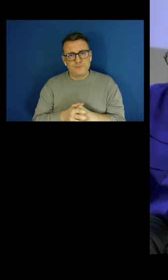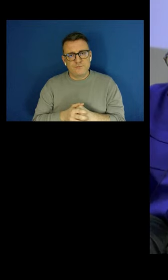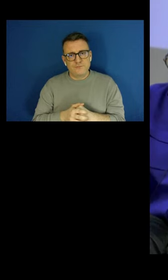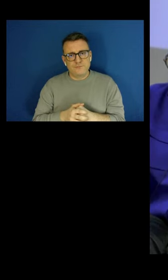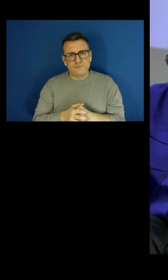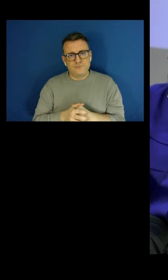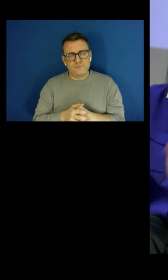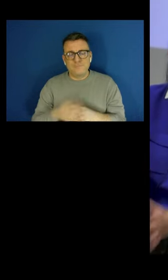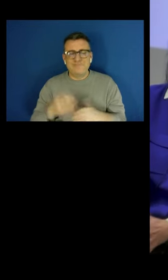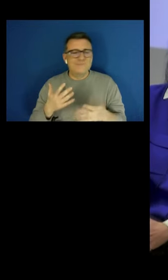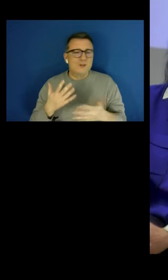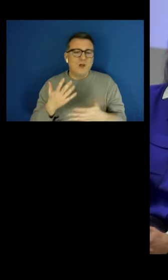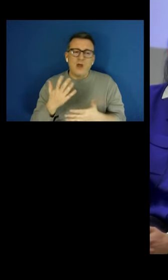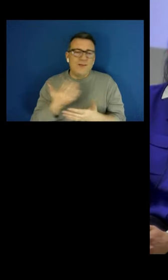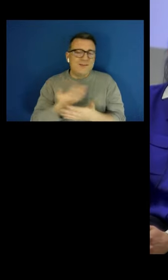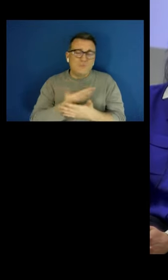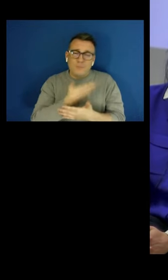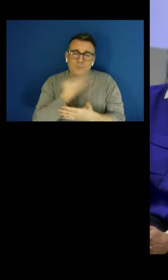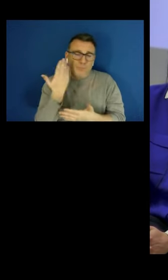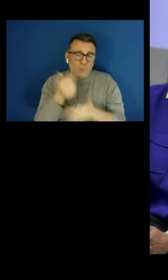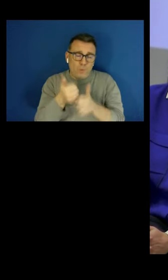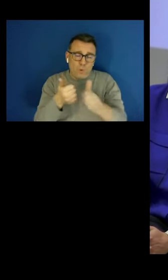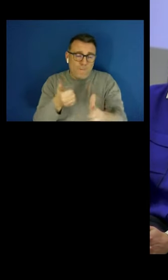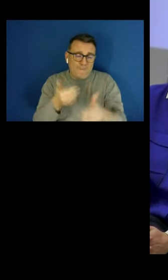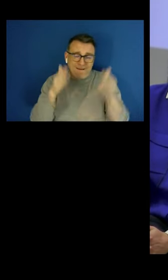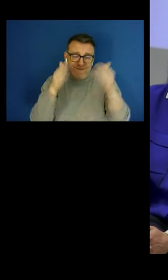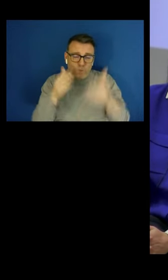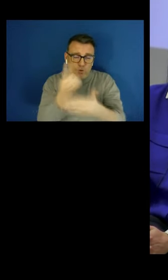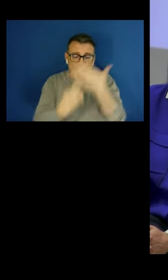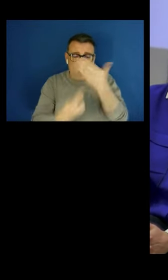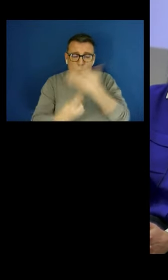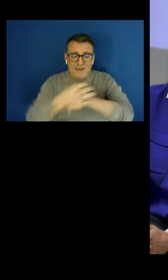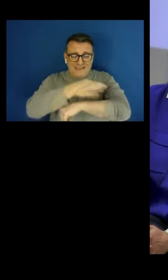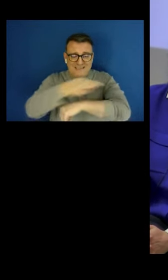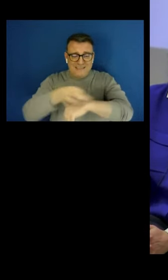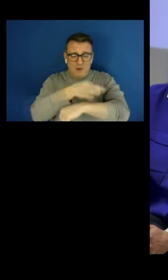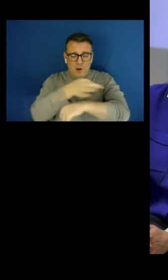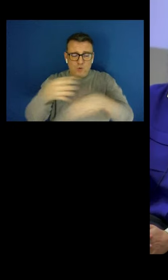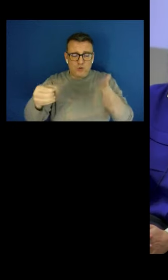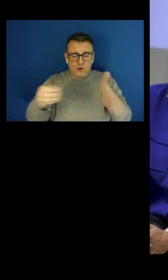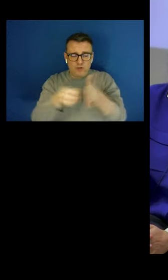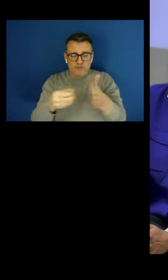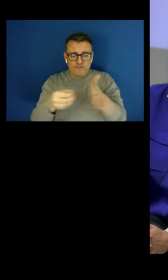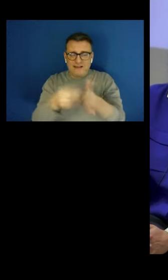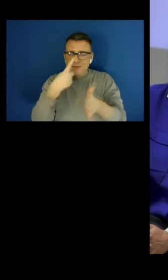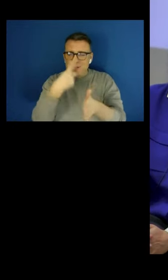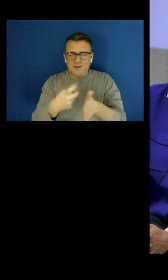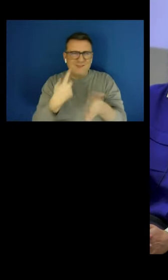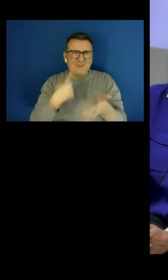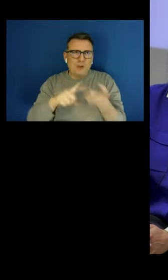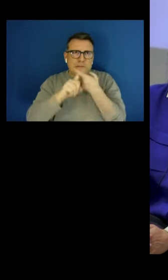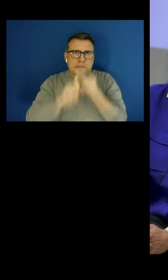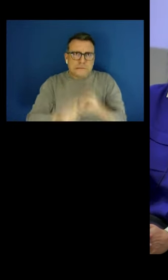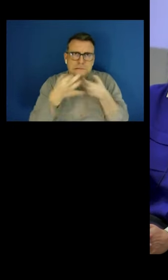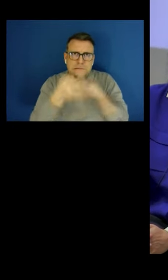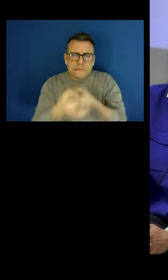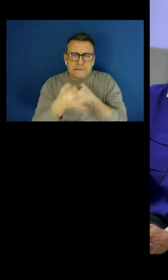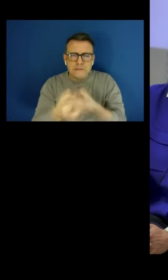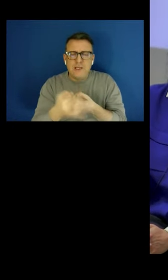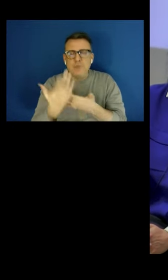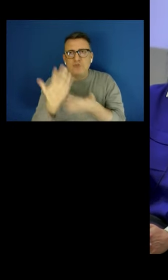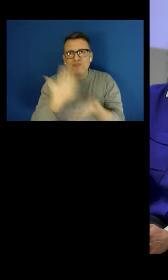only on zero-hour contracts. I wouldn't say that companies are addicted to it, but certainly I think that zero-hour contracts are employed often in circumstances